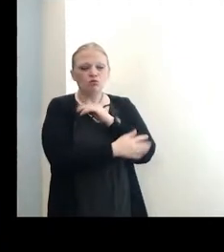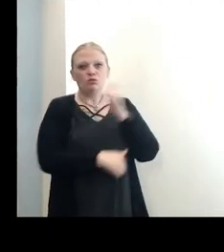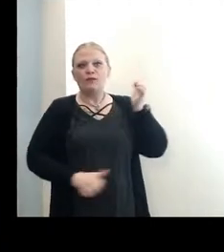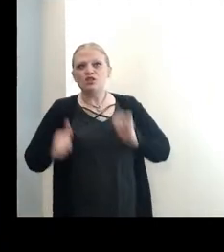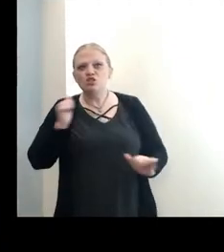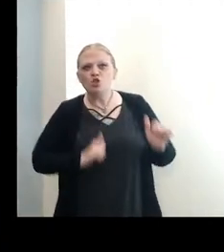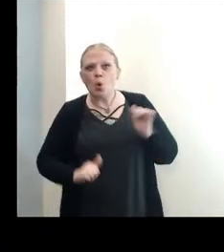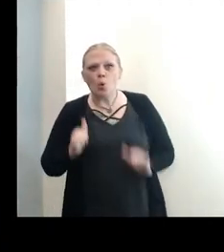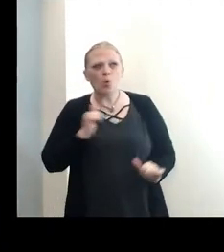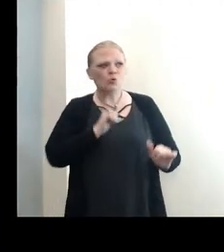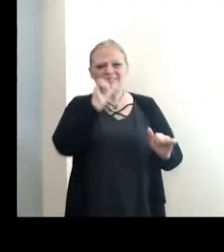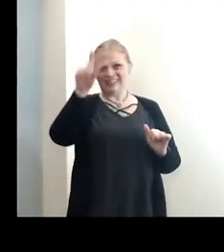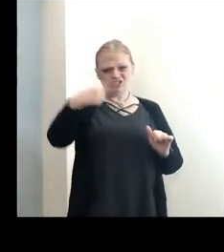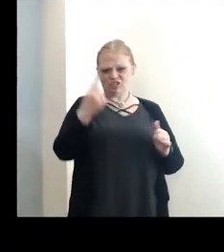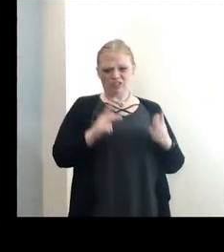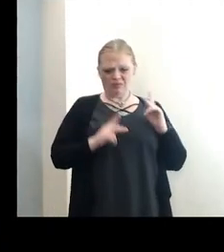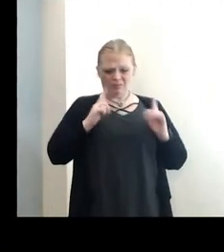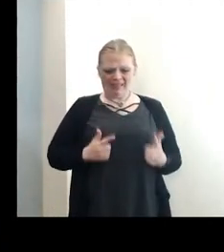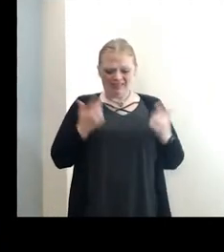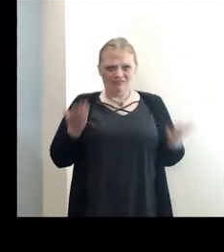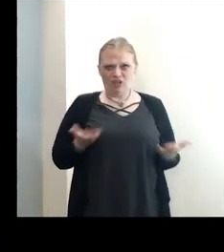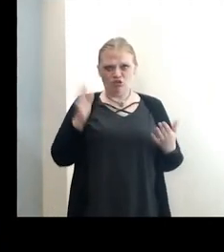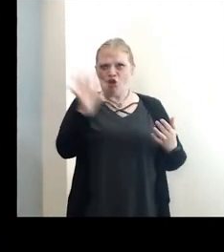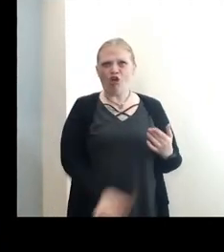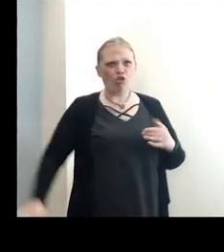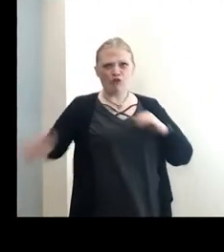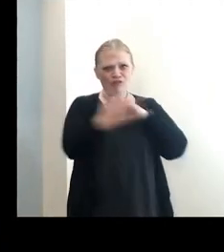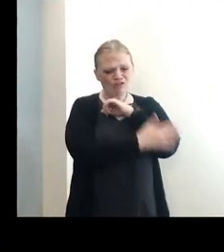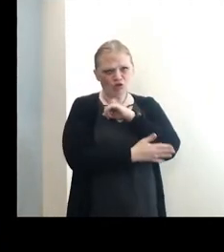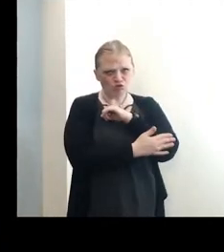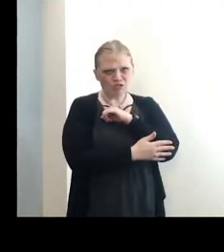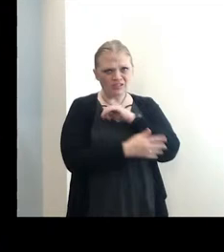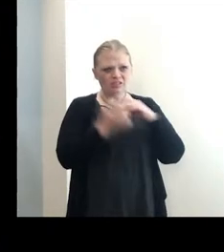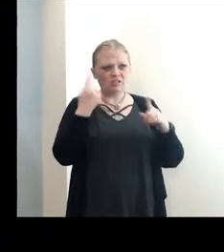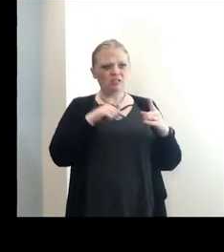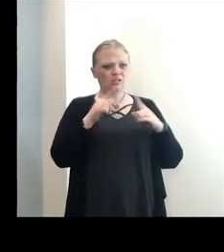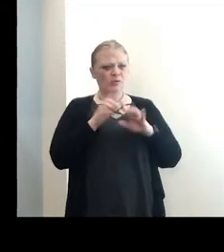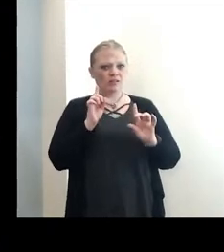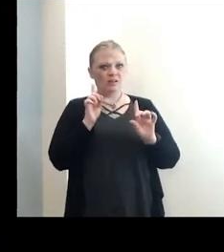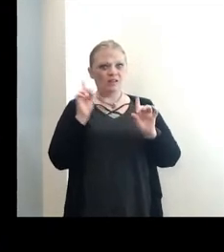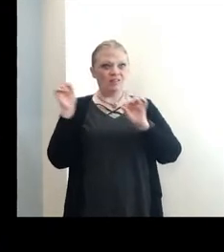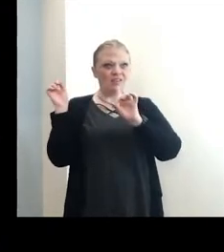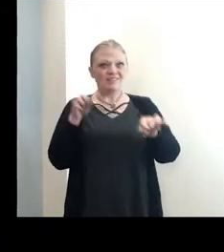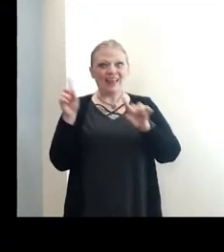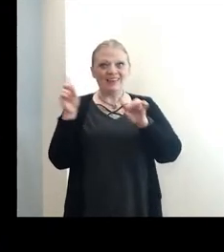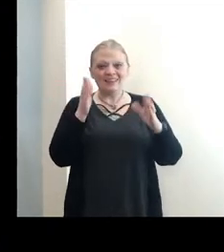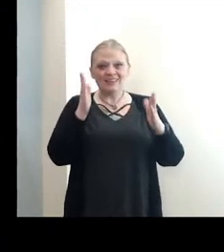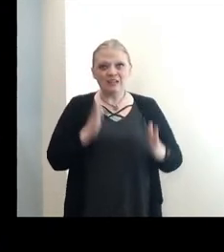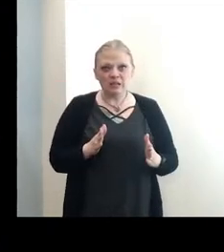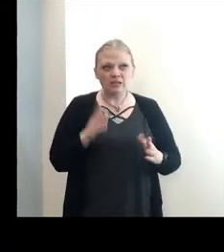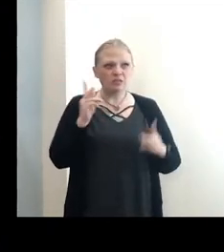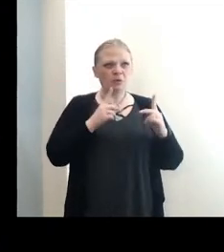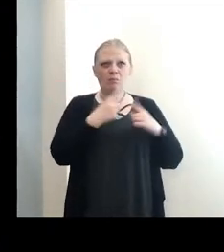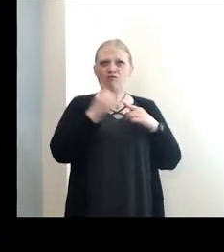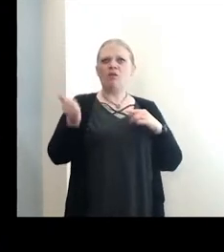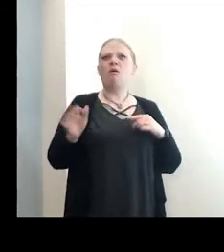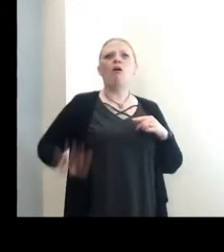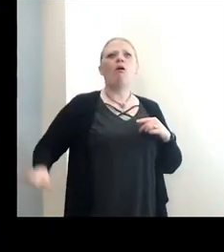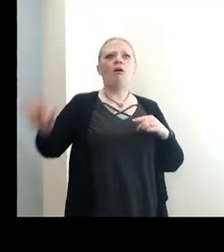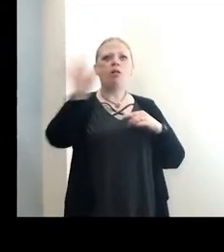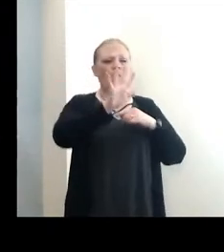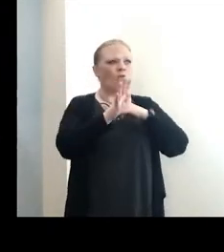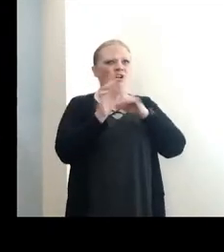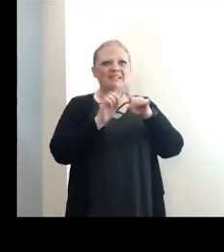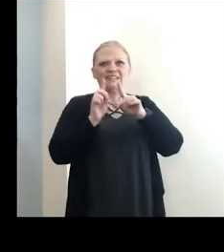just Erie County residents, it's people from across the country. And when the attendees, it's not just Erie County residents, it's people from Chautauqua, Cataraugus,